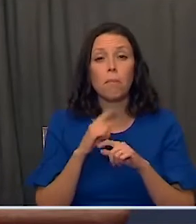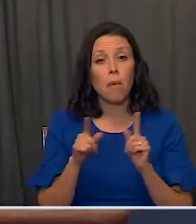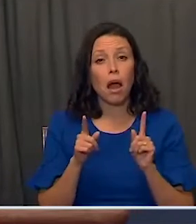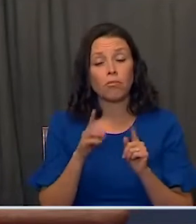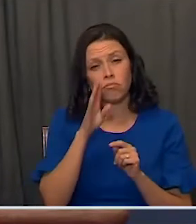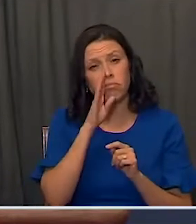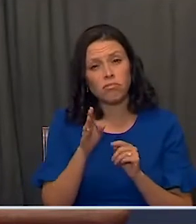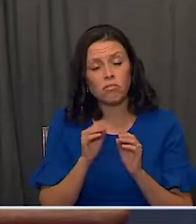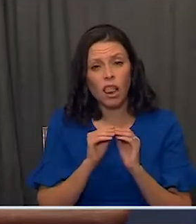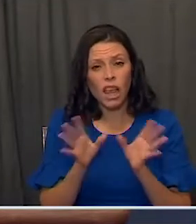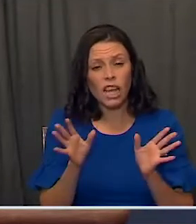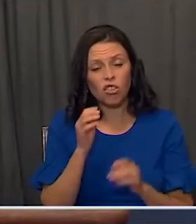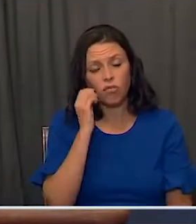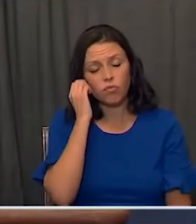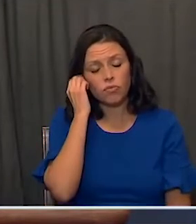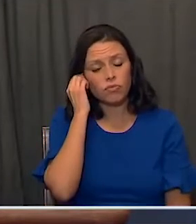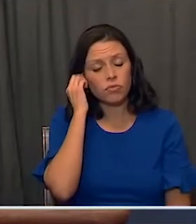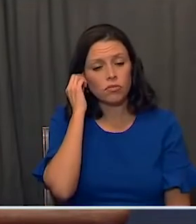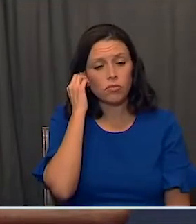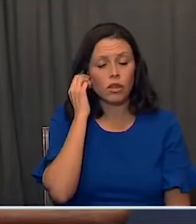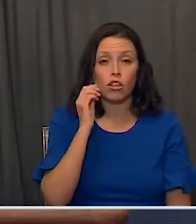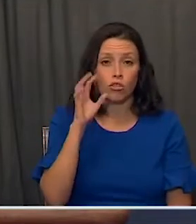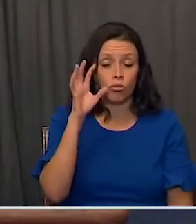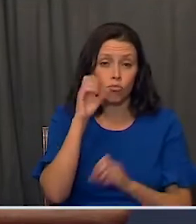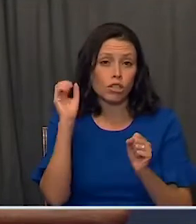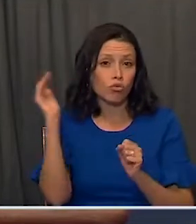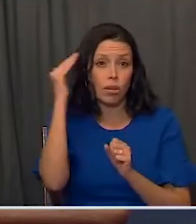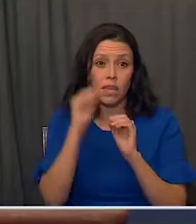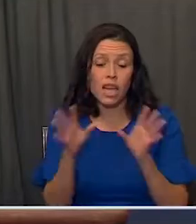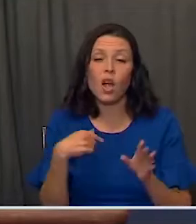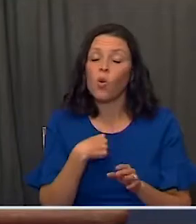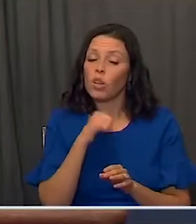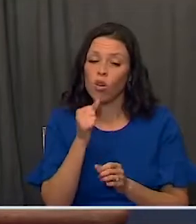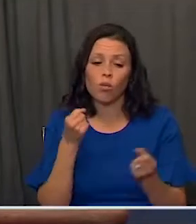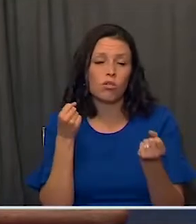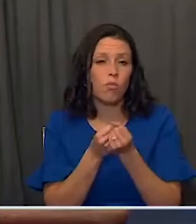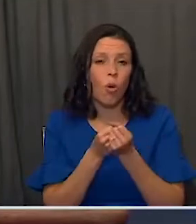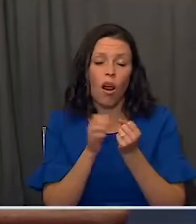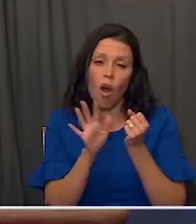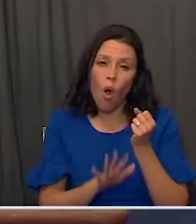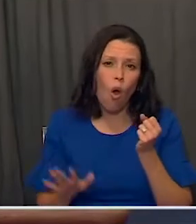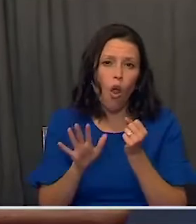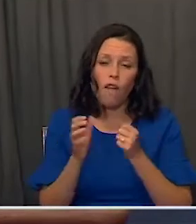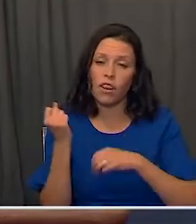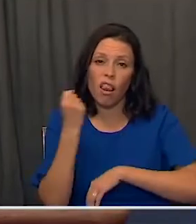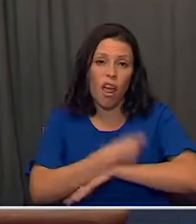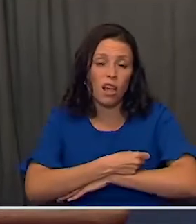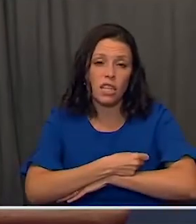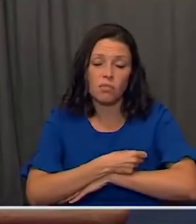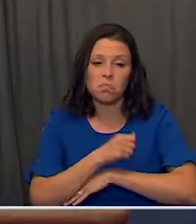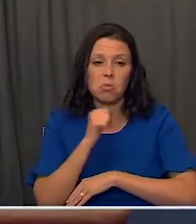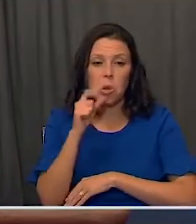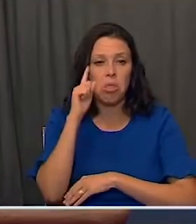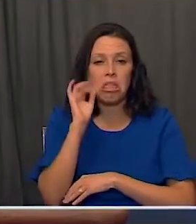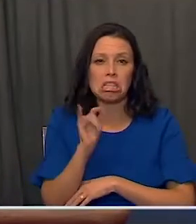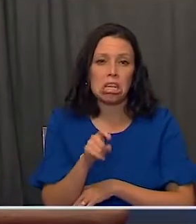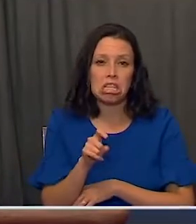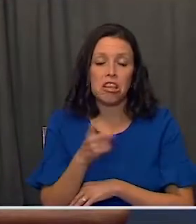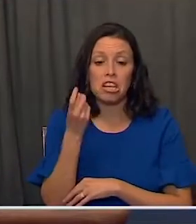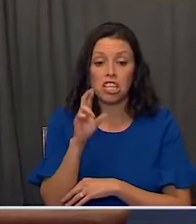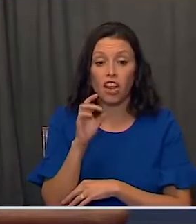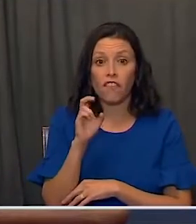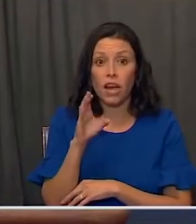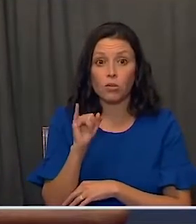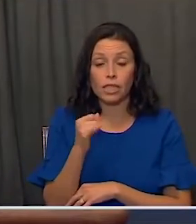very clear, President Trump has been very clear that we do not support another national lockdown and do not believe it is necessary. think Dr. Fauci